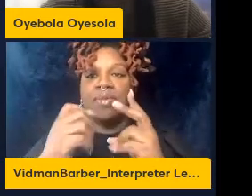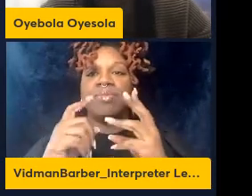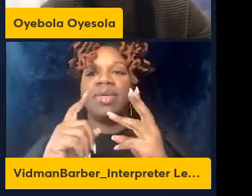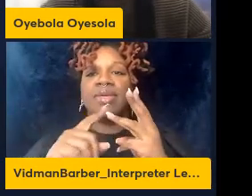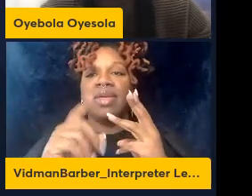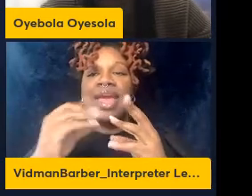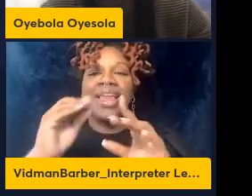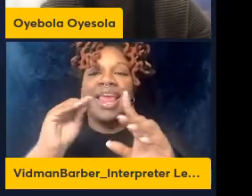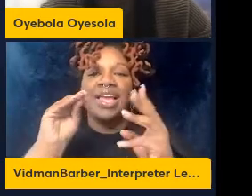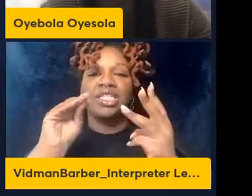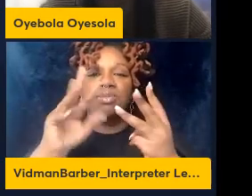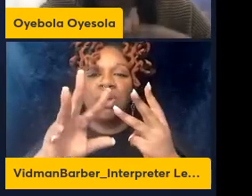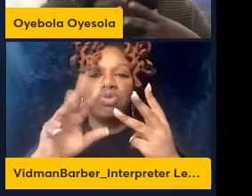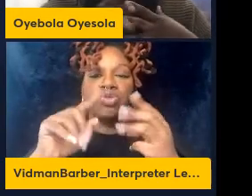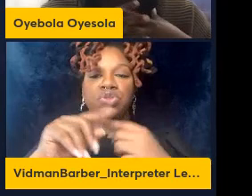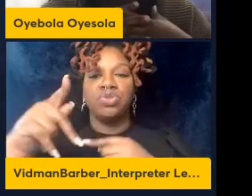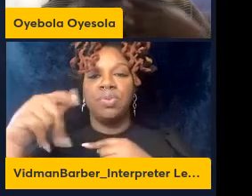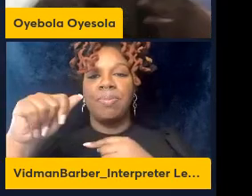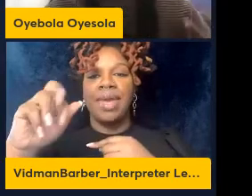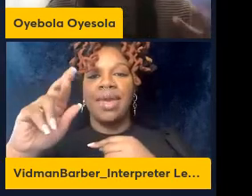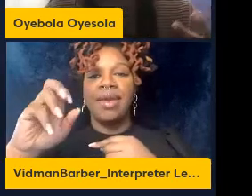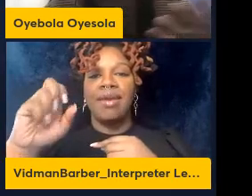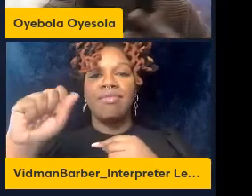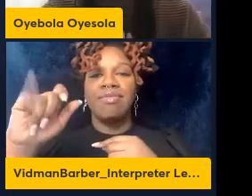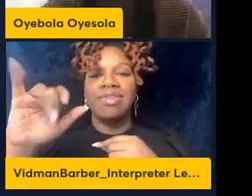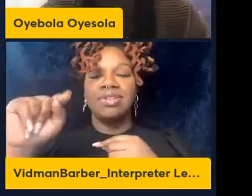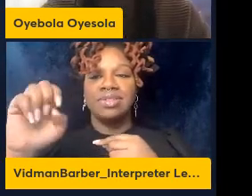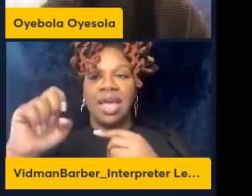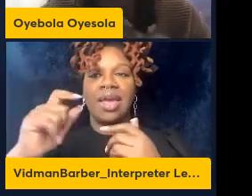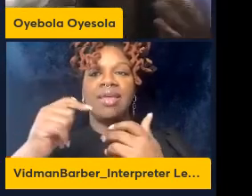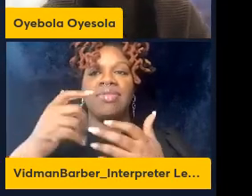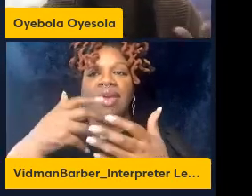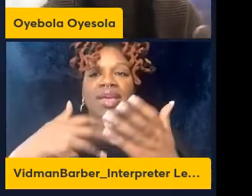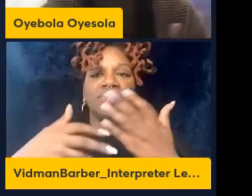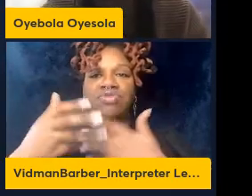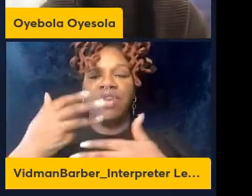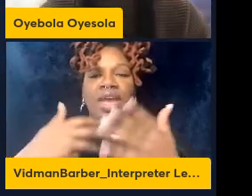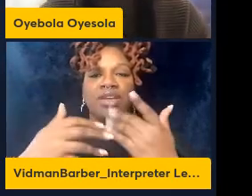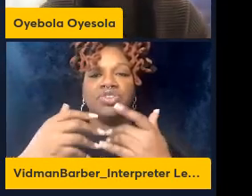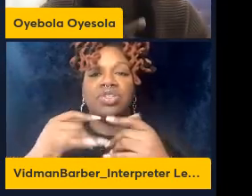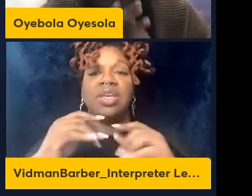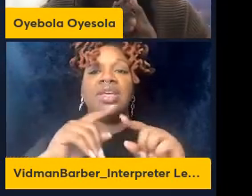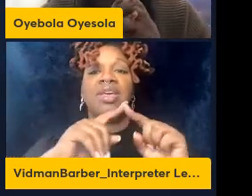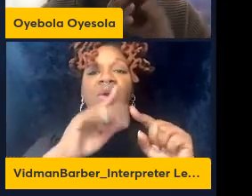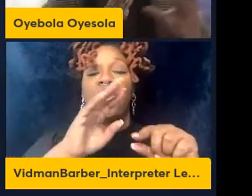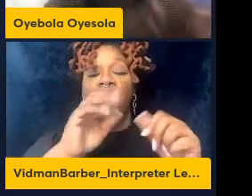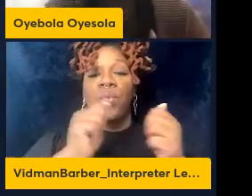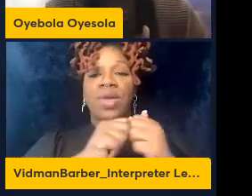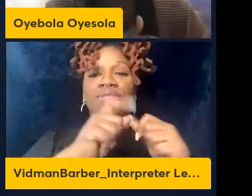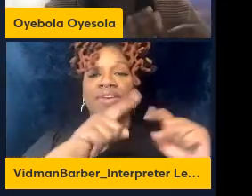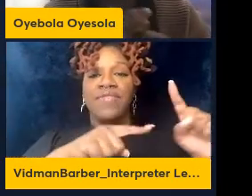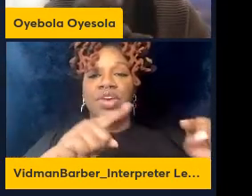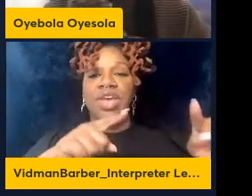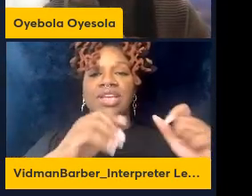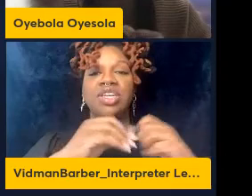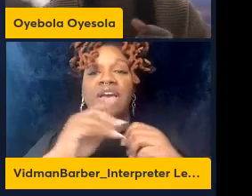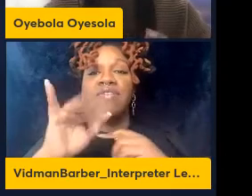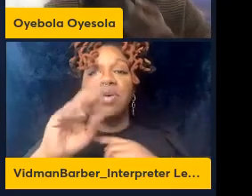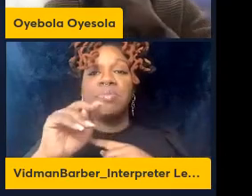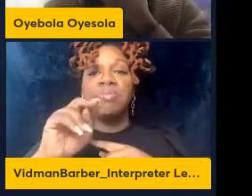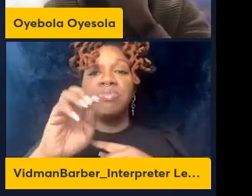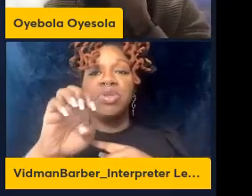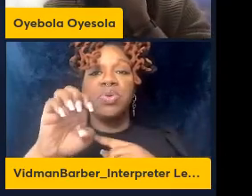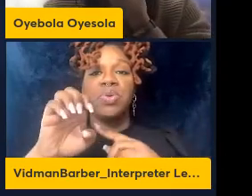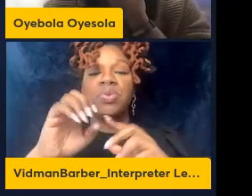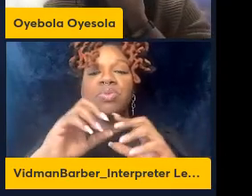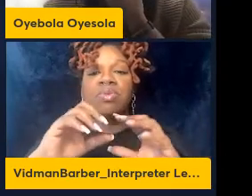parasites in determining the variation in immune composition both in the blood as well as in the